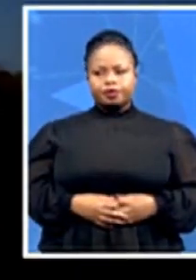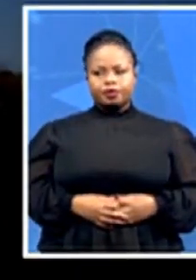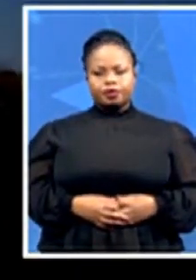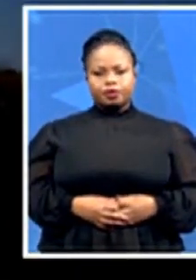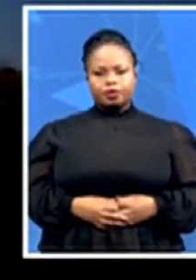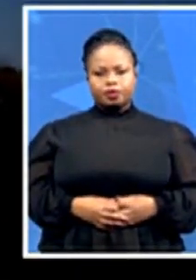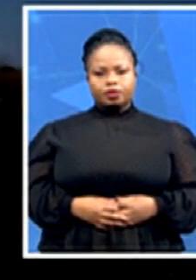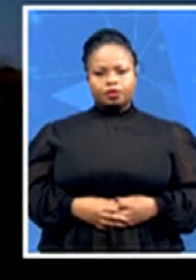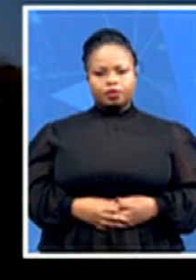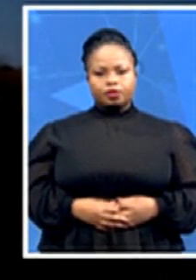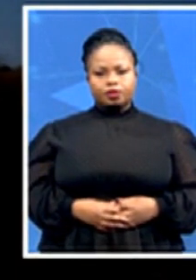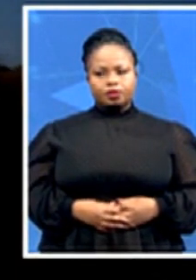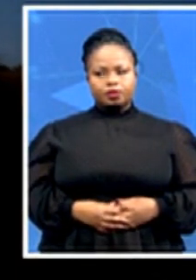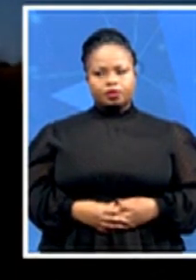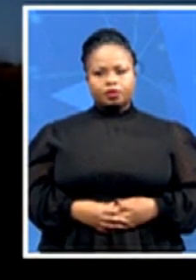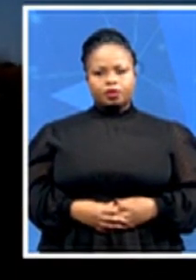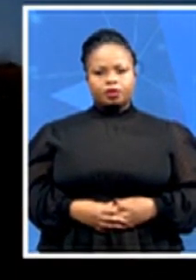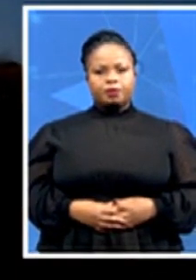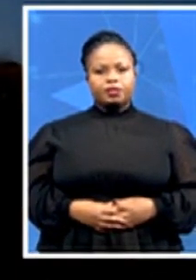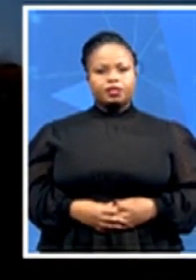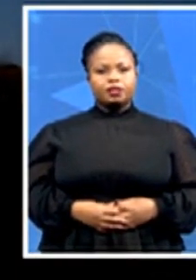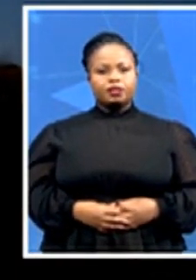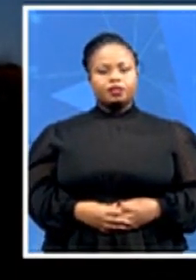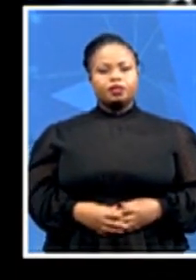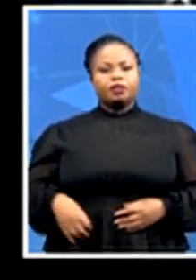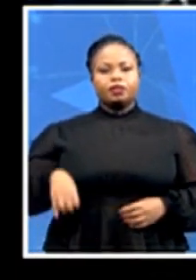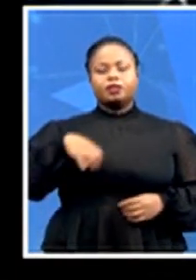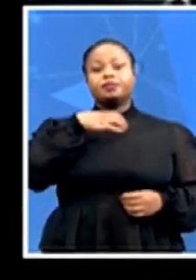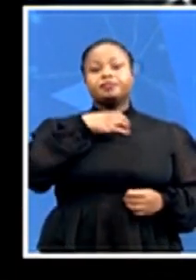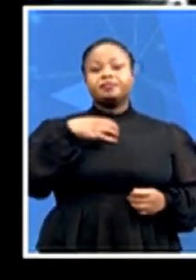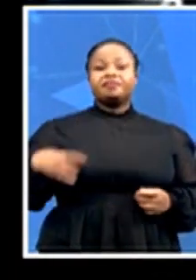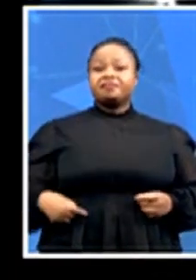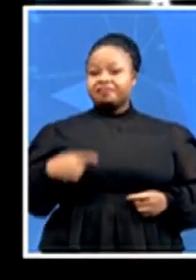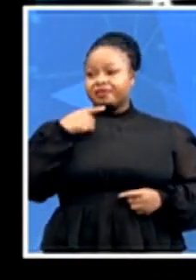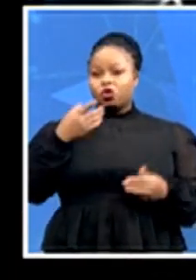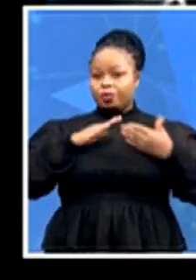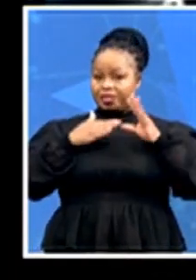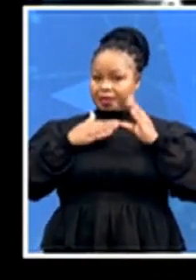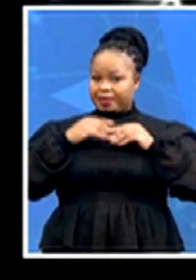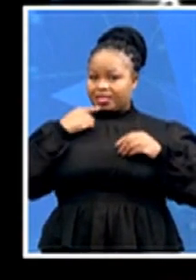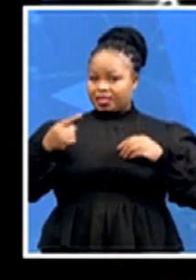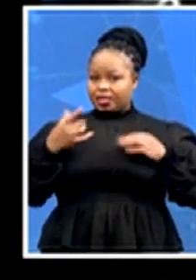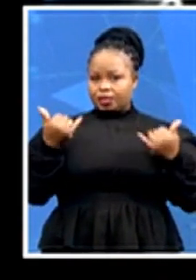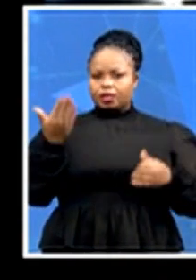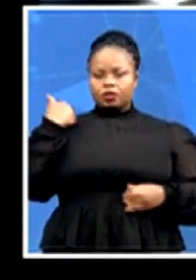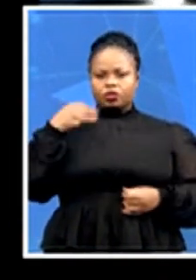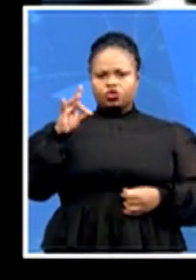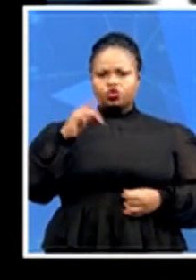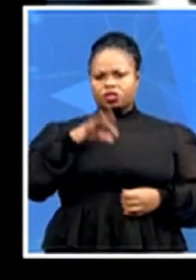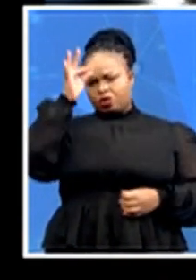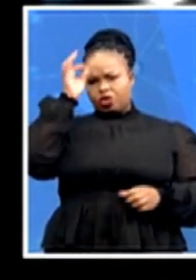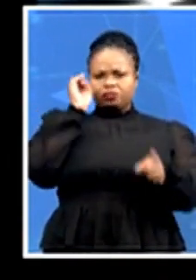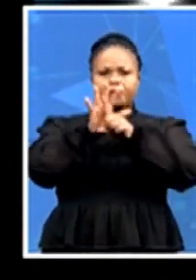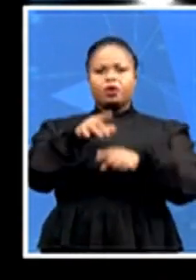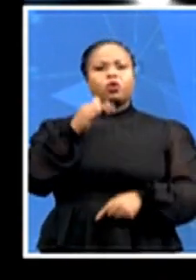Residents alleged that they were confronted by police this past Tuesday. At the time, they had gathered in front of their church to discuss the